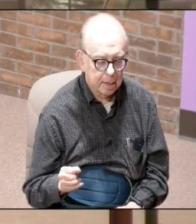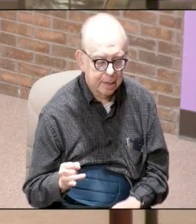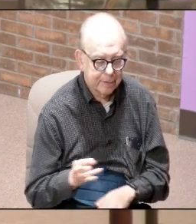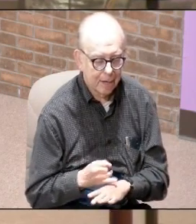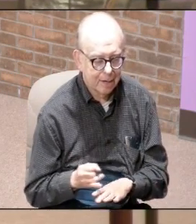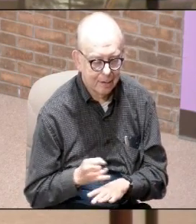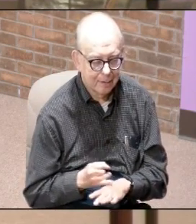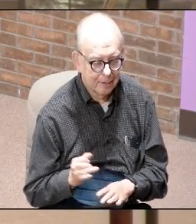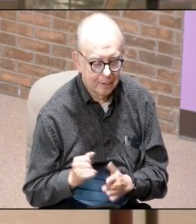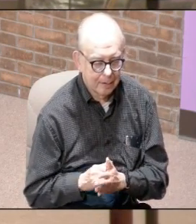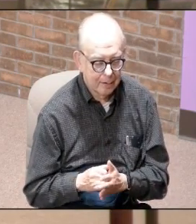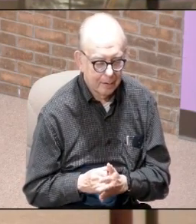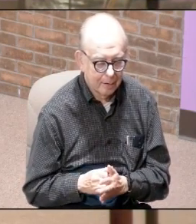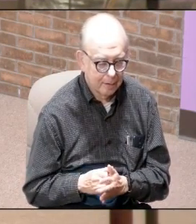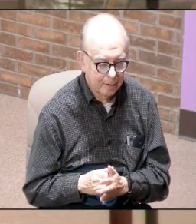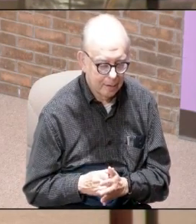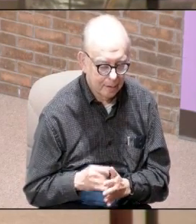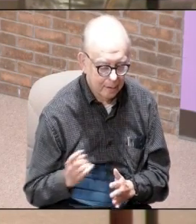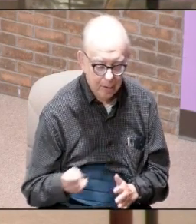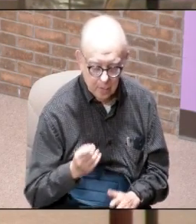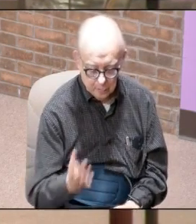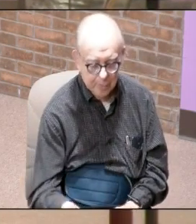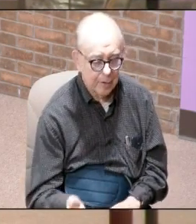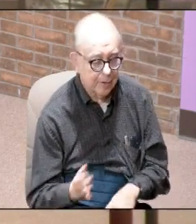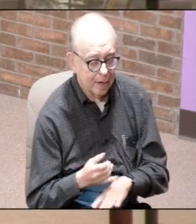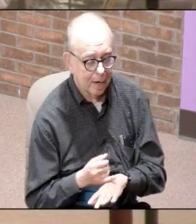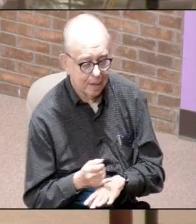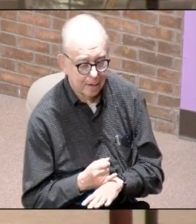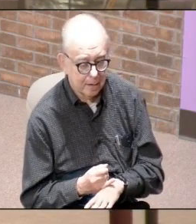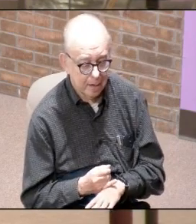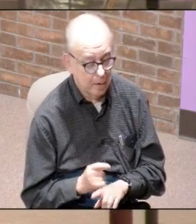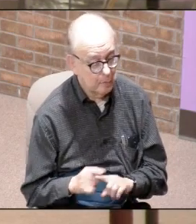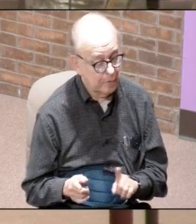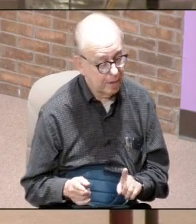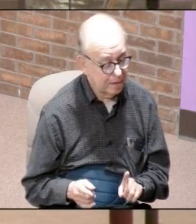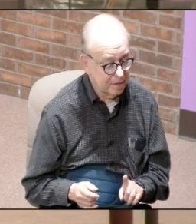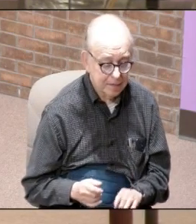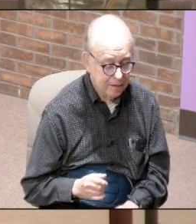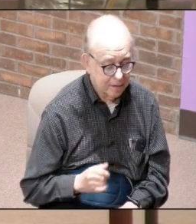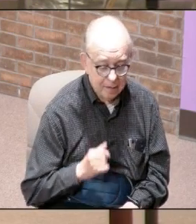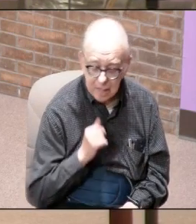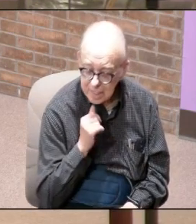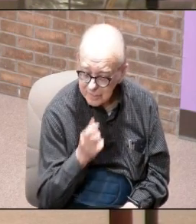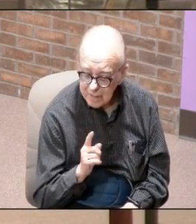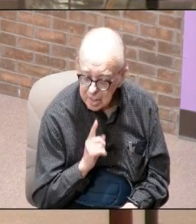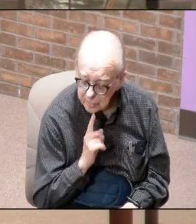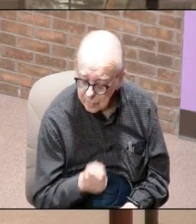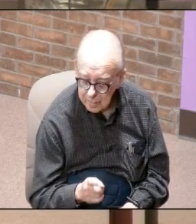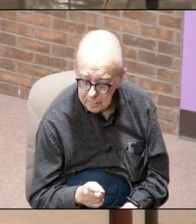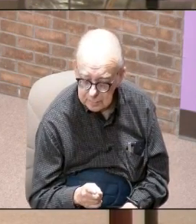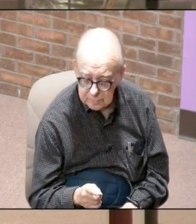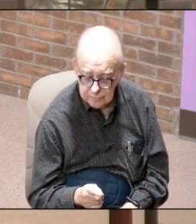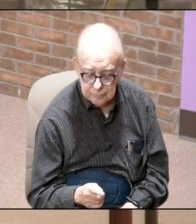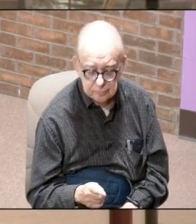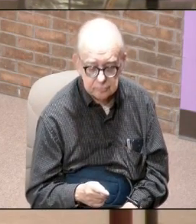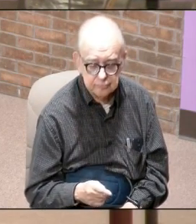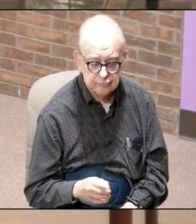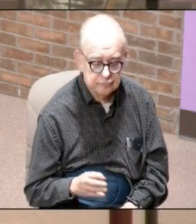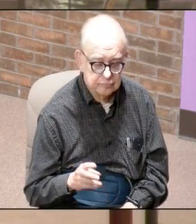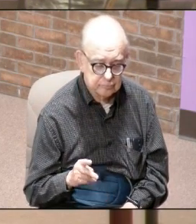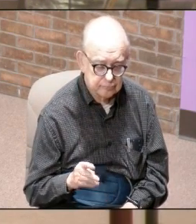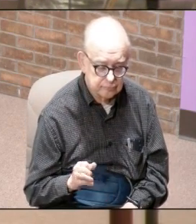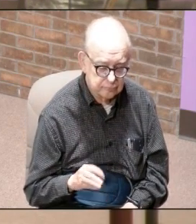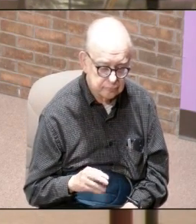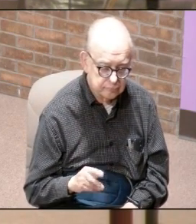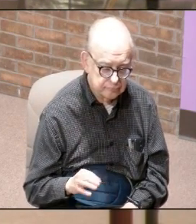that he was kind of like the only one out there on there unfortunately that is not true the Isle of Patmos was